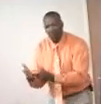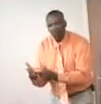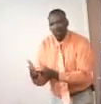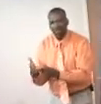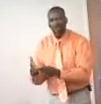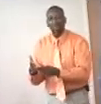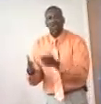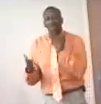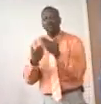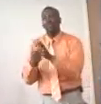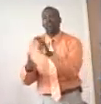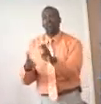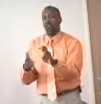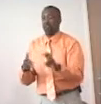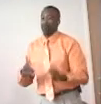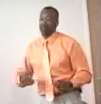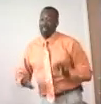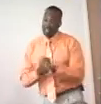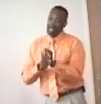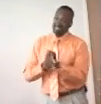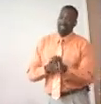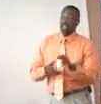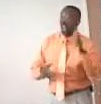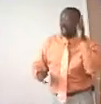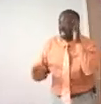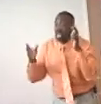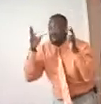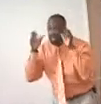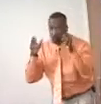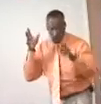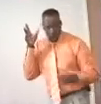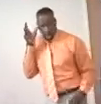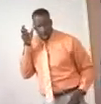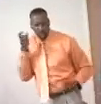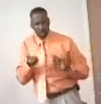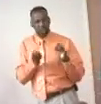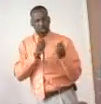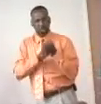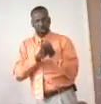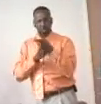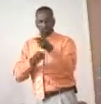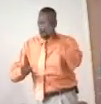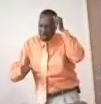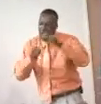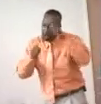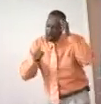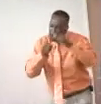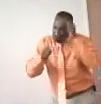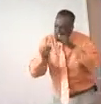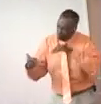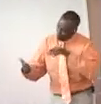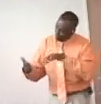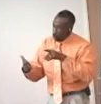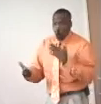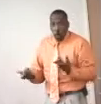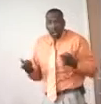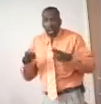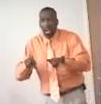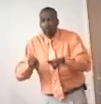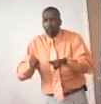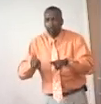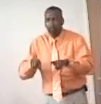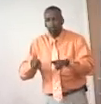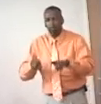Amen. We give them credit for it. So the hiss, the listening and the hearing turns into memorizing. And then what